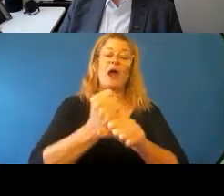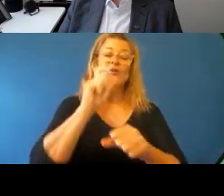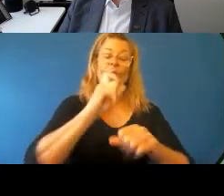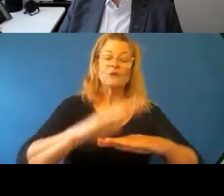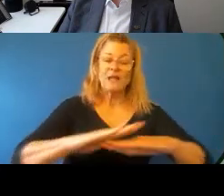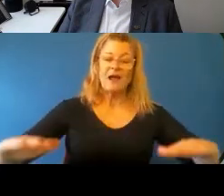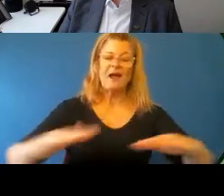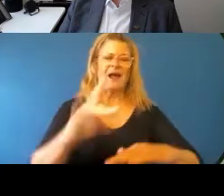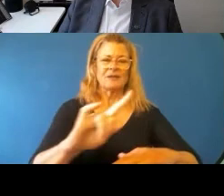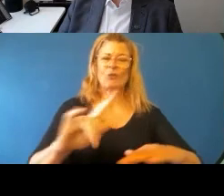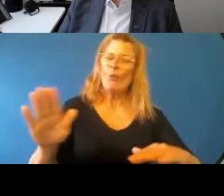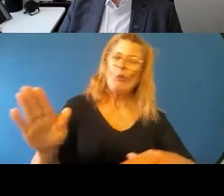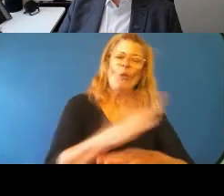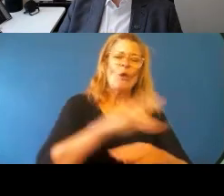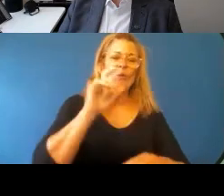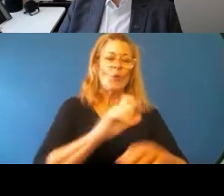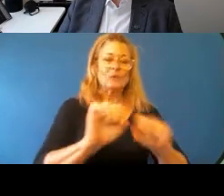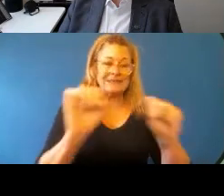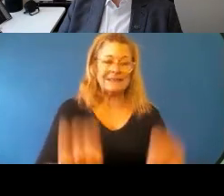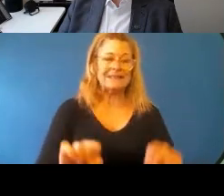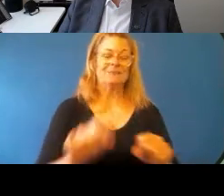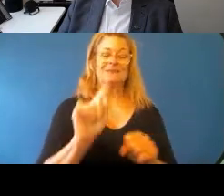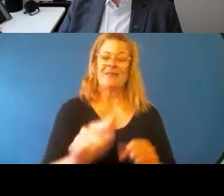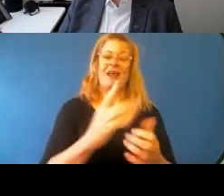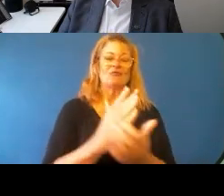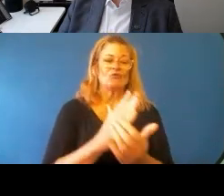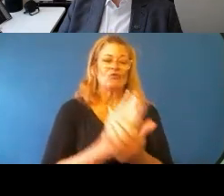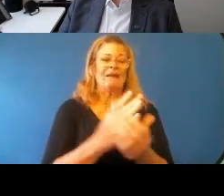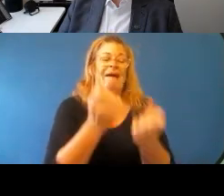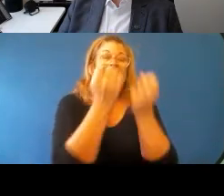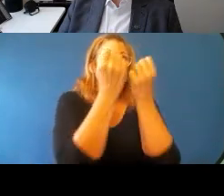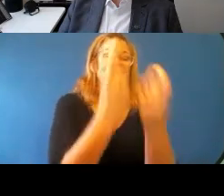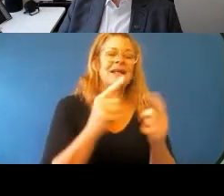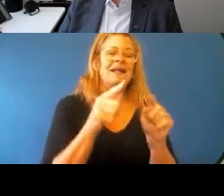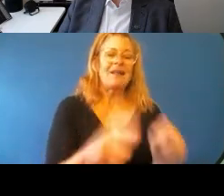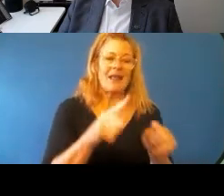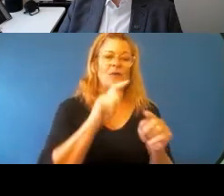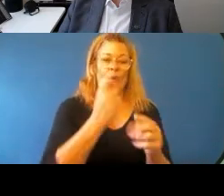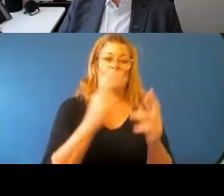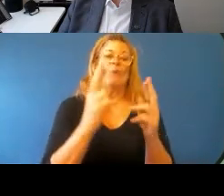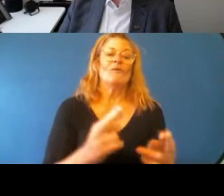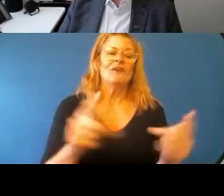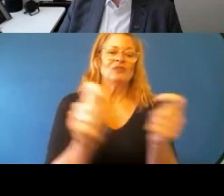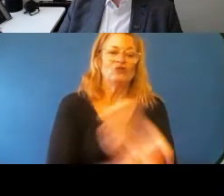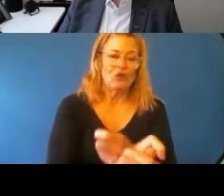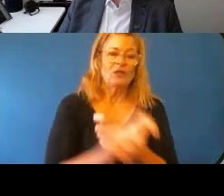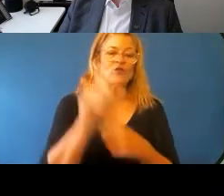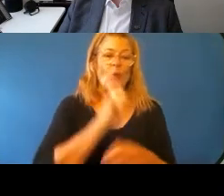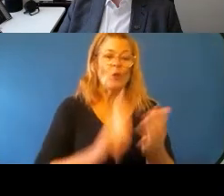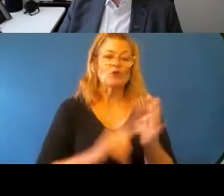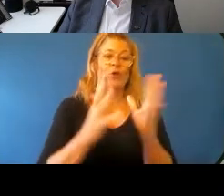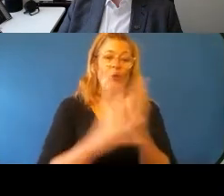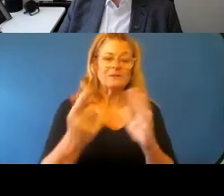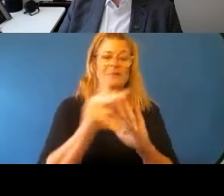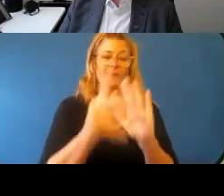systems, that has the capacity to really start to transform our water laws and water policies at a really